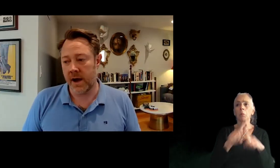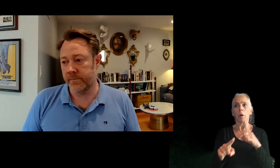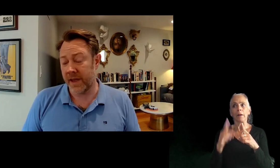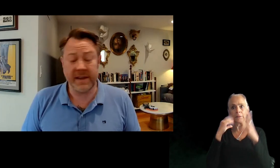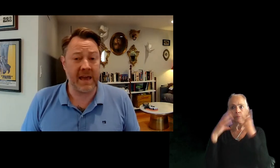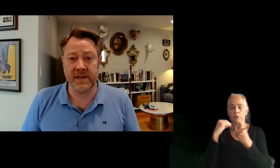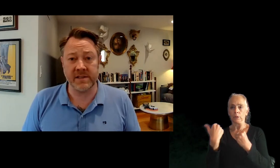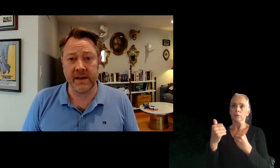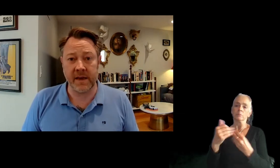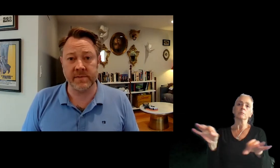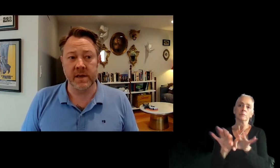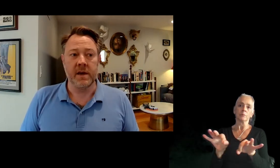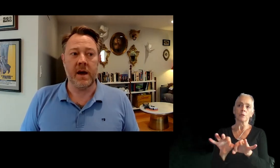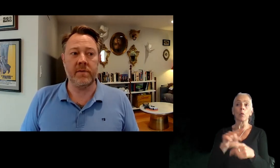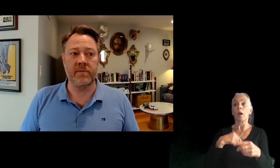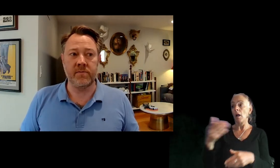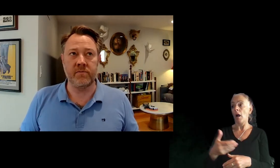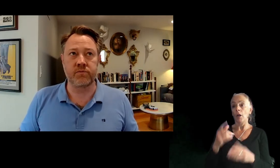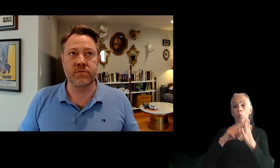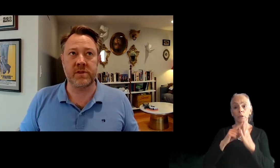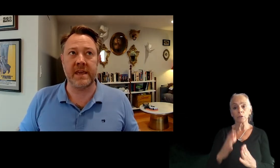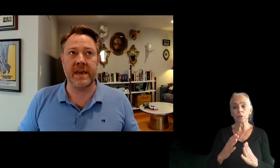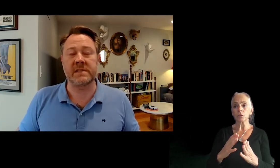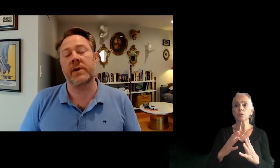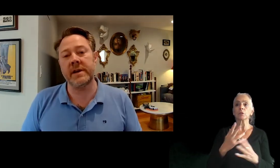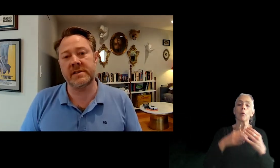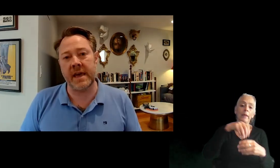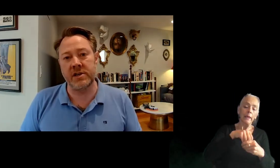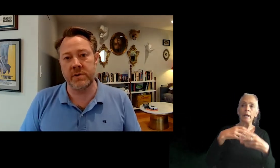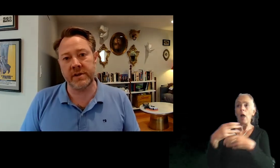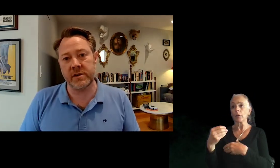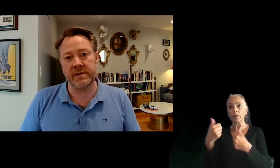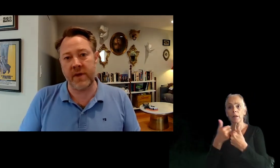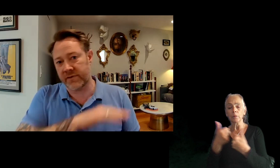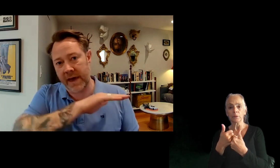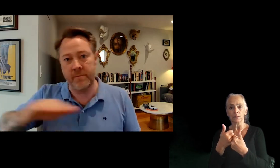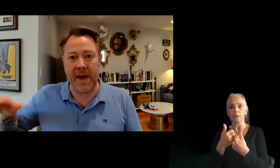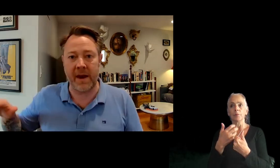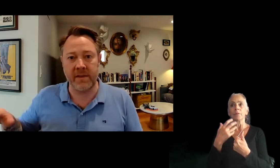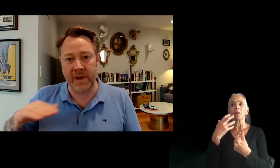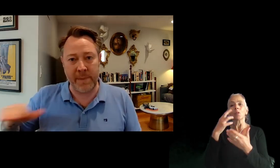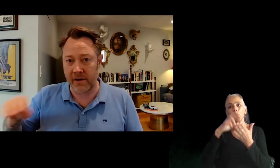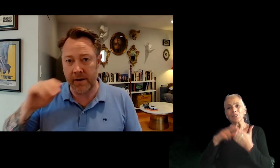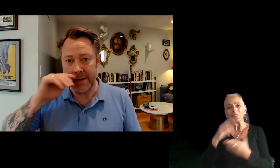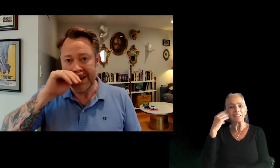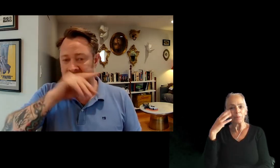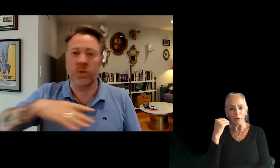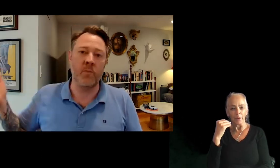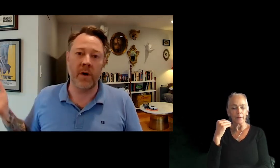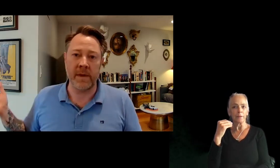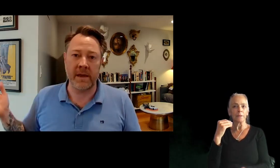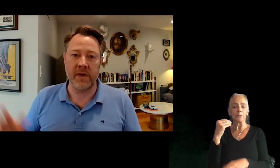um, and games and outside of games, uh, the experience and doing research, if you have some kind of bed, some kind of background